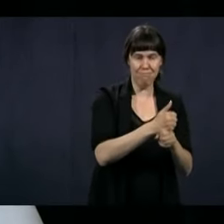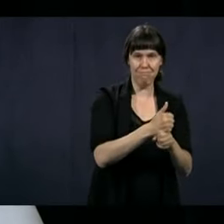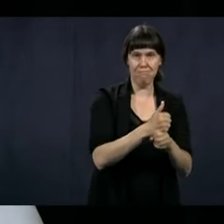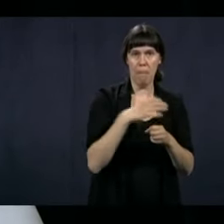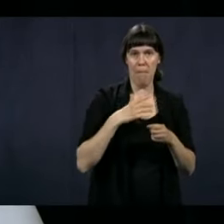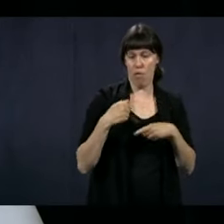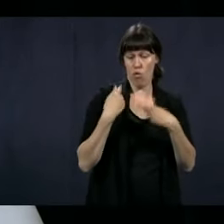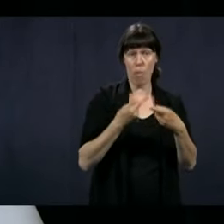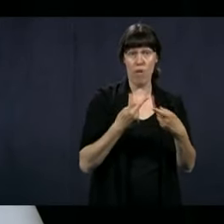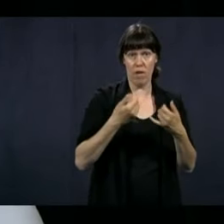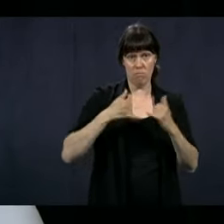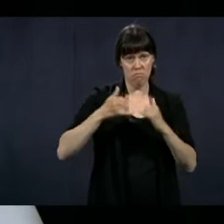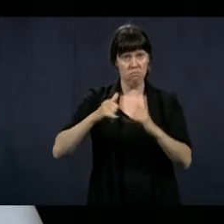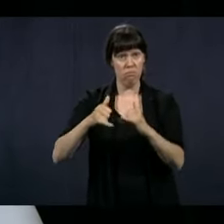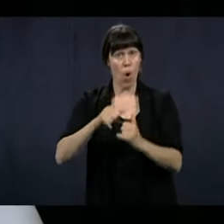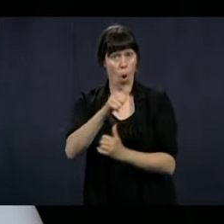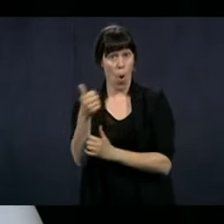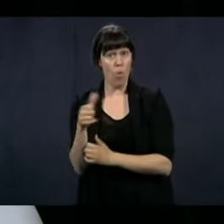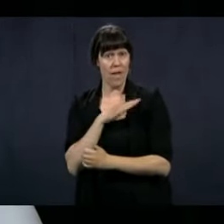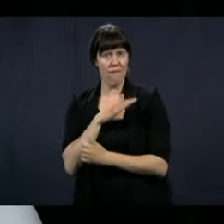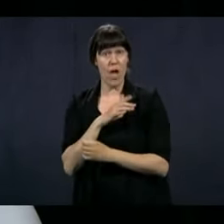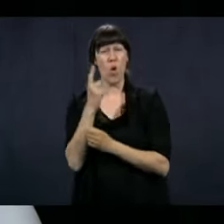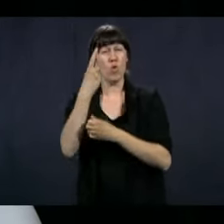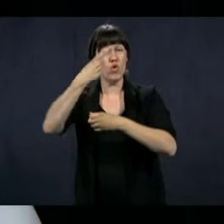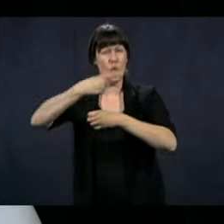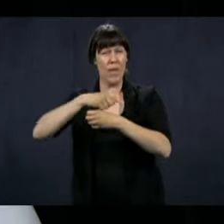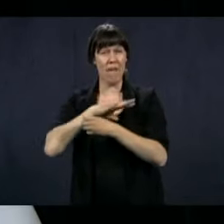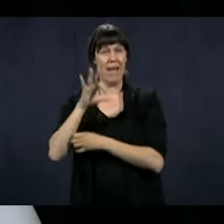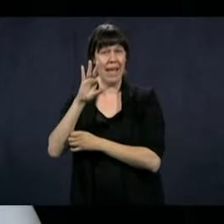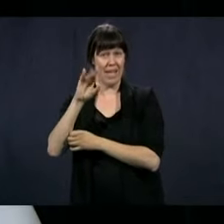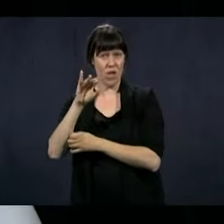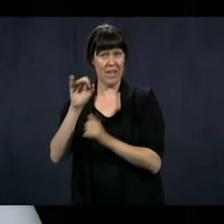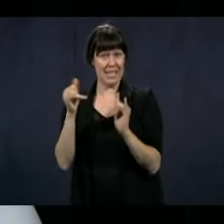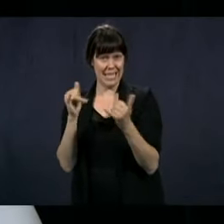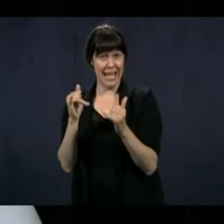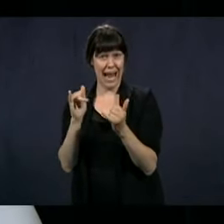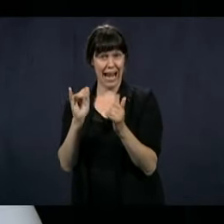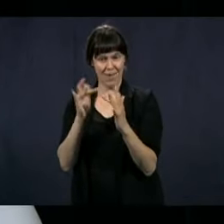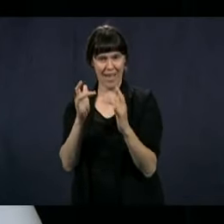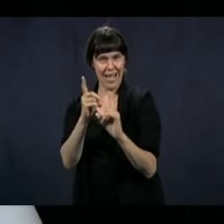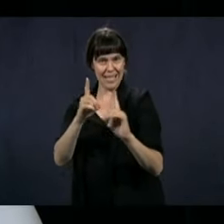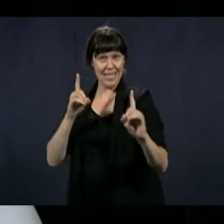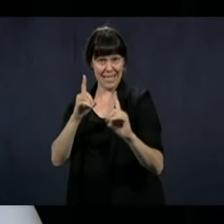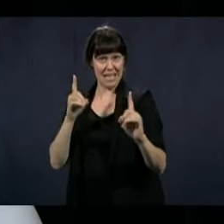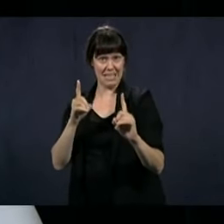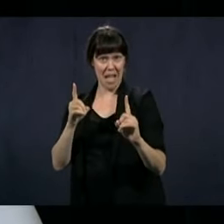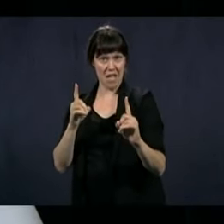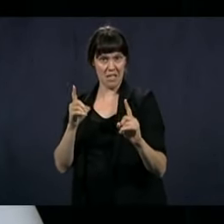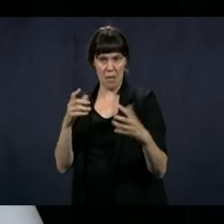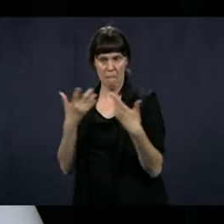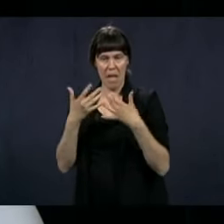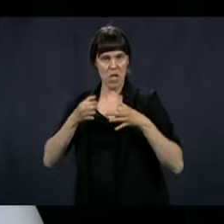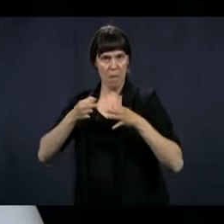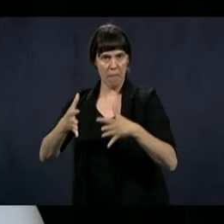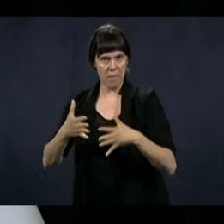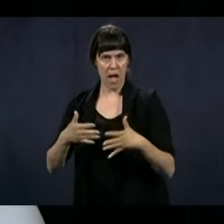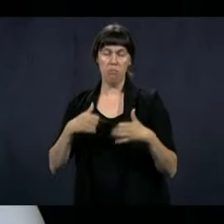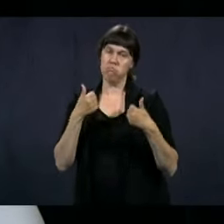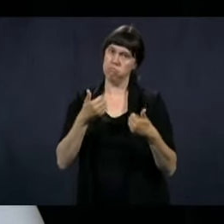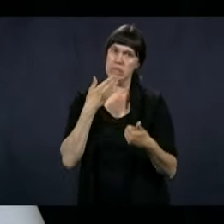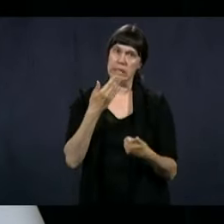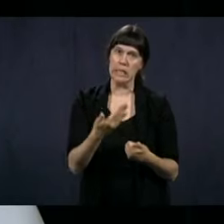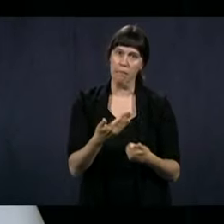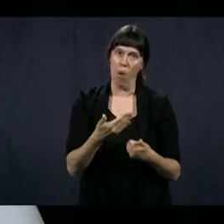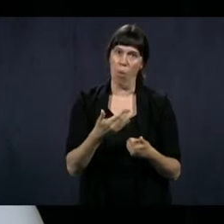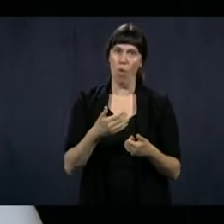first one. It wasn't the last. There was also a day when 90 rooms were working at once, so we managed to increase the activities